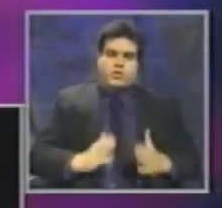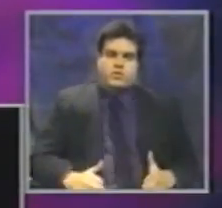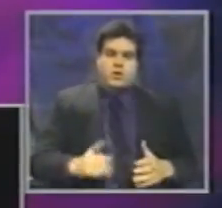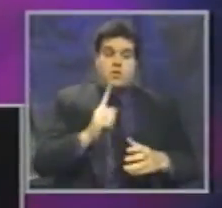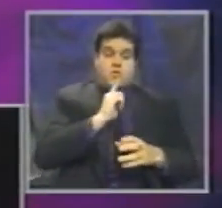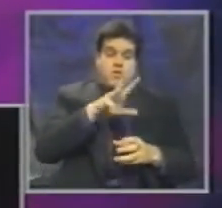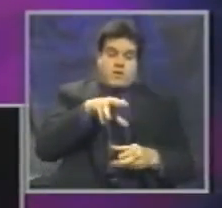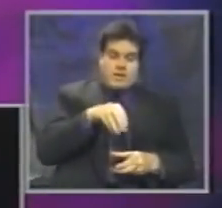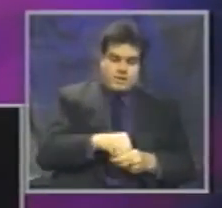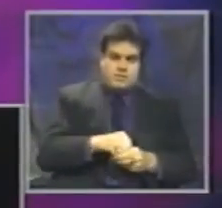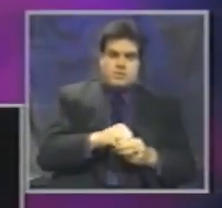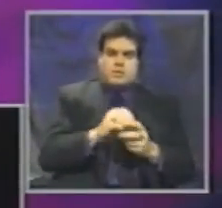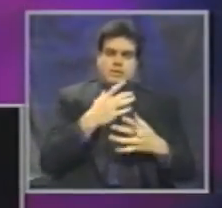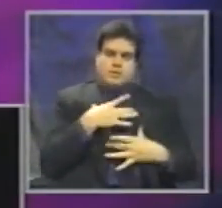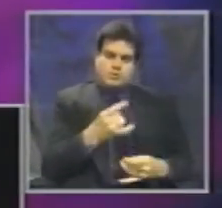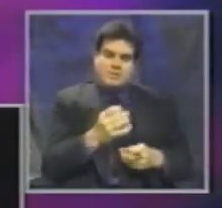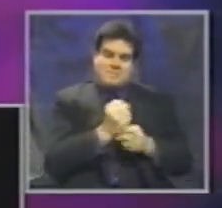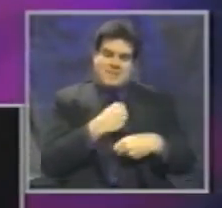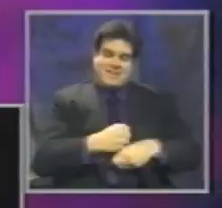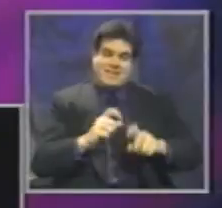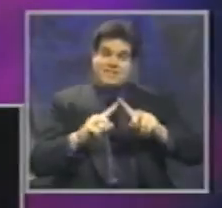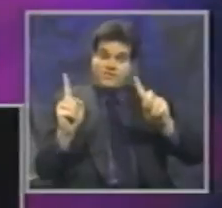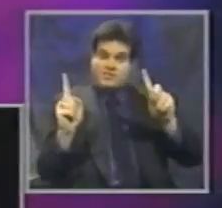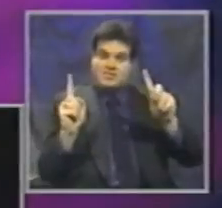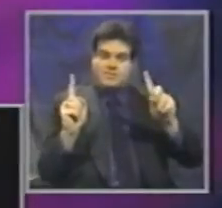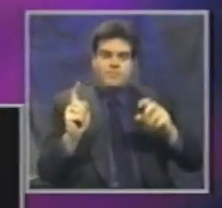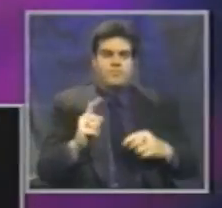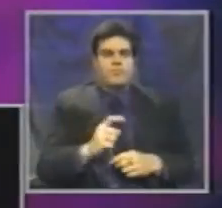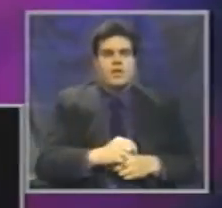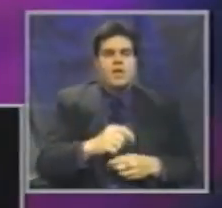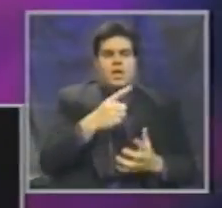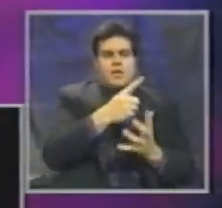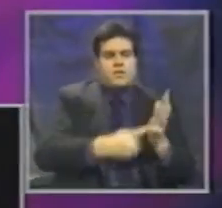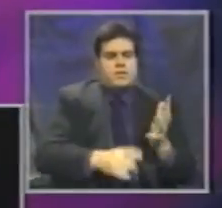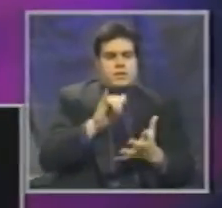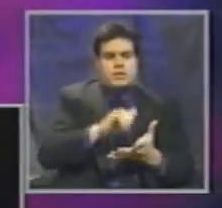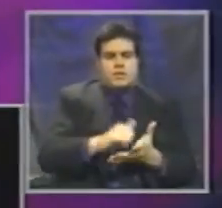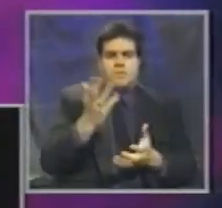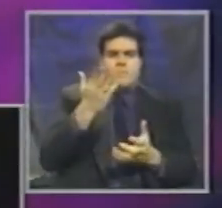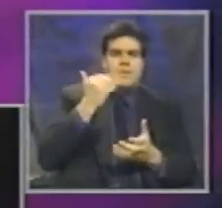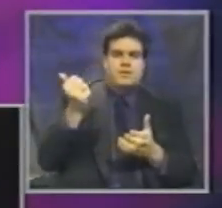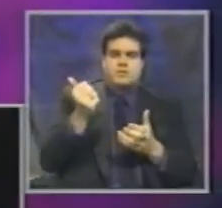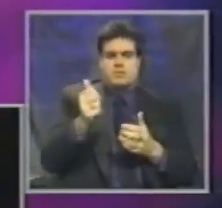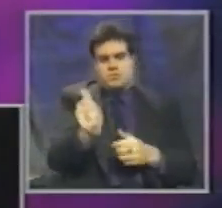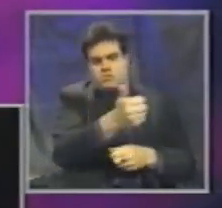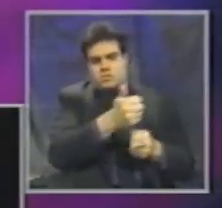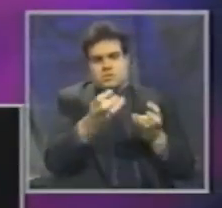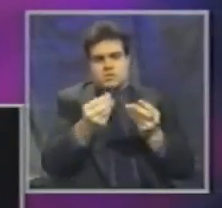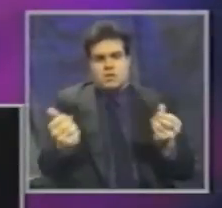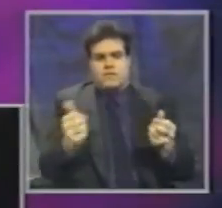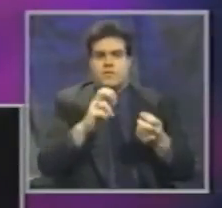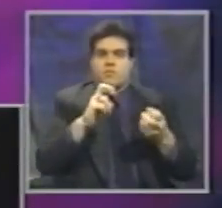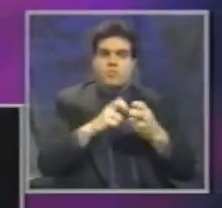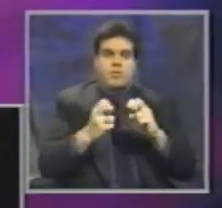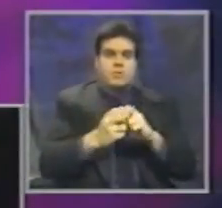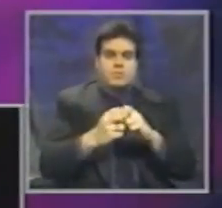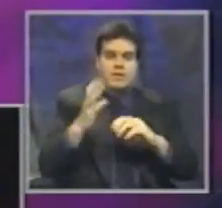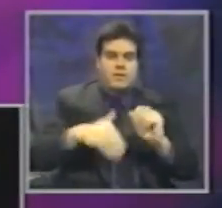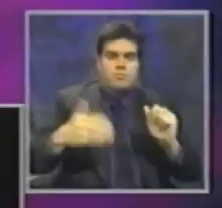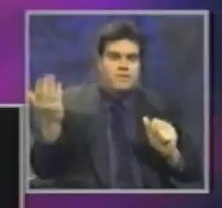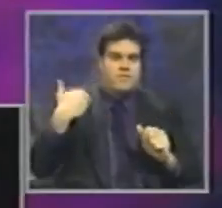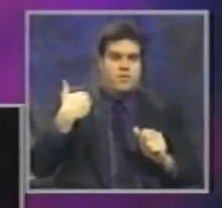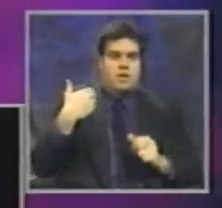are interested in making a difference. Communities are in the best position to solve their own problems than ever before. And NHTSA